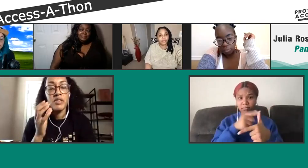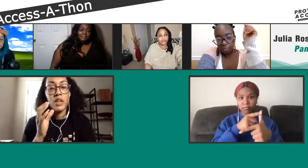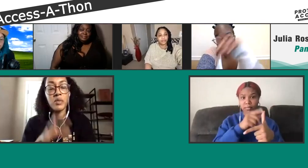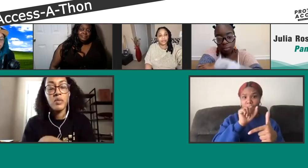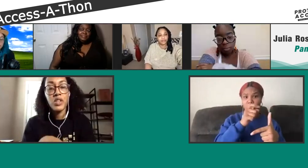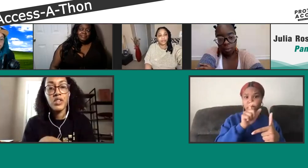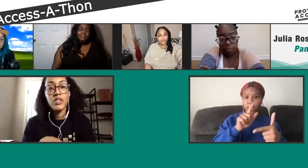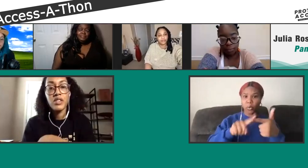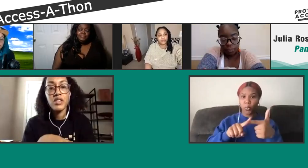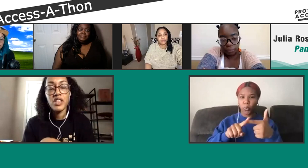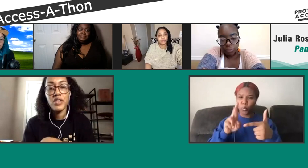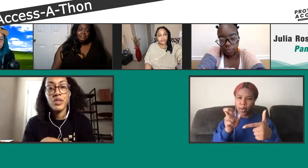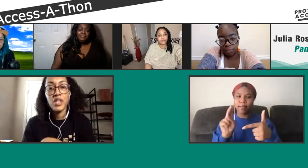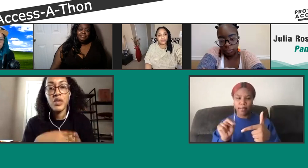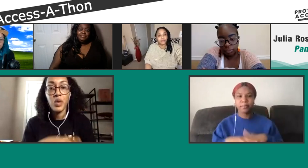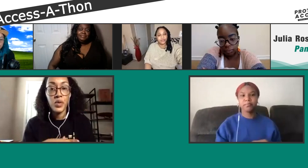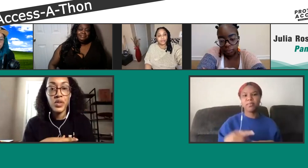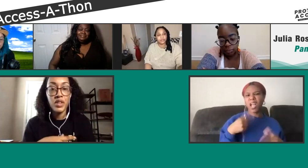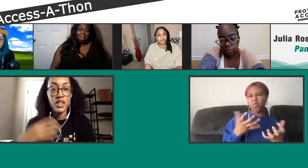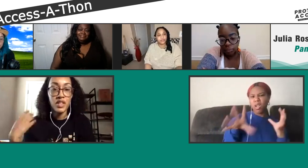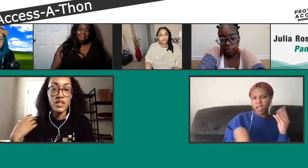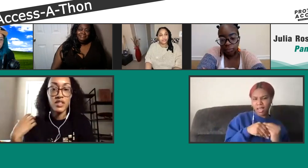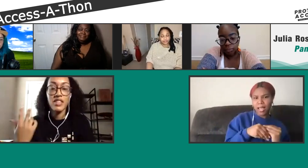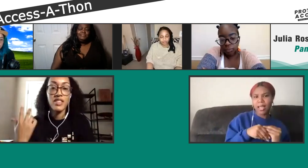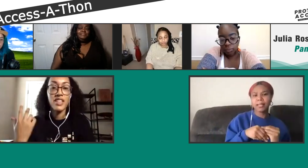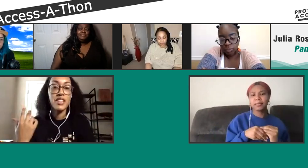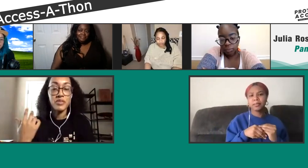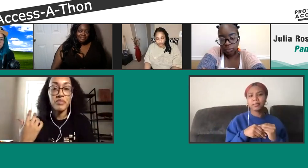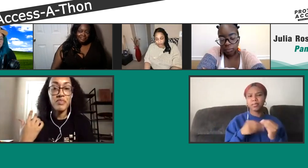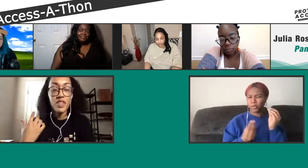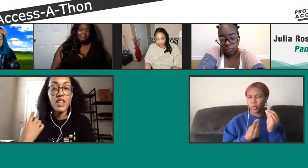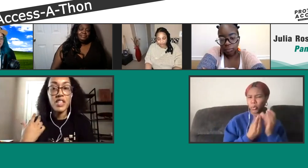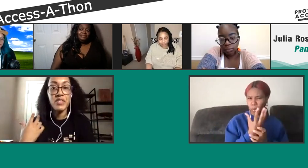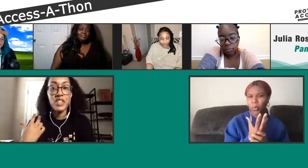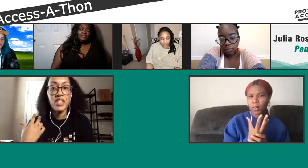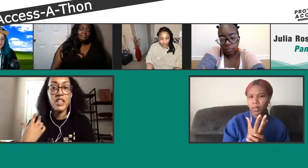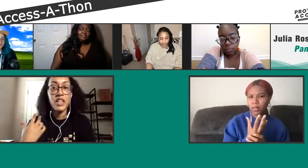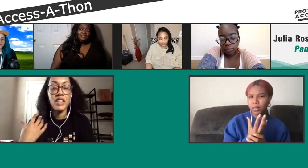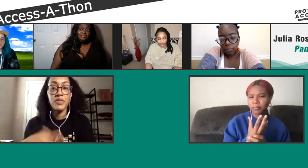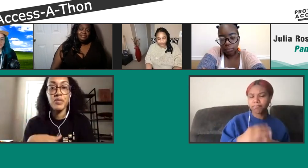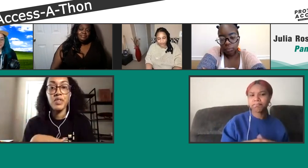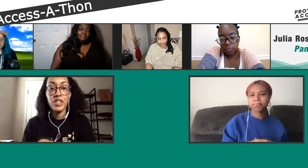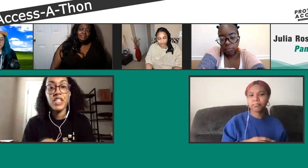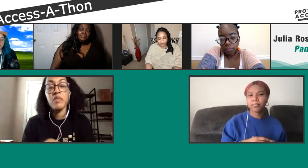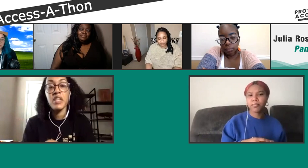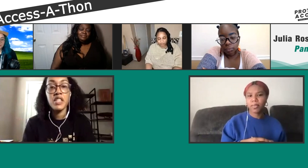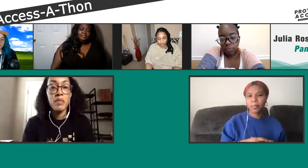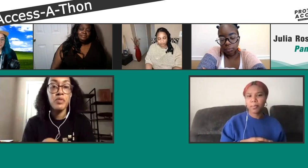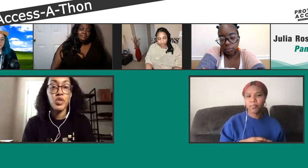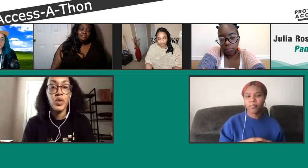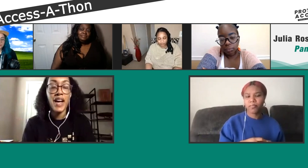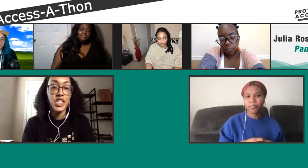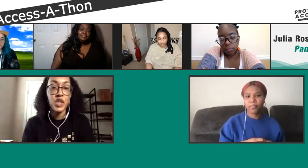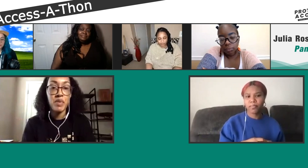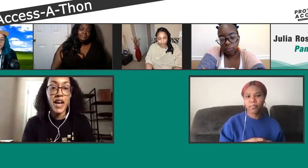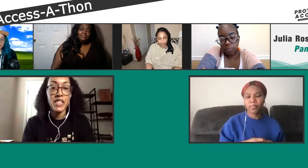add, because I've heard Tinu say growth. And I definitely think that if there is going to be any type